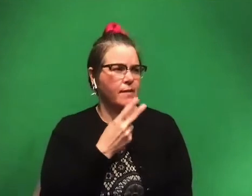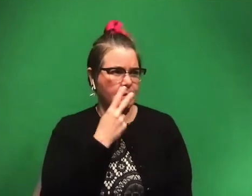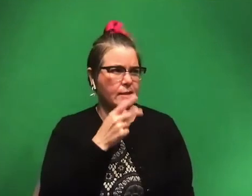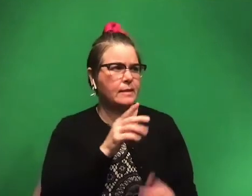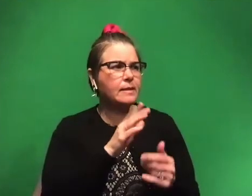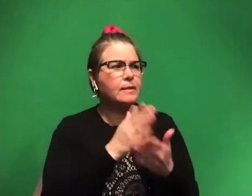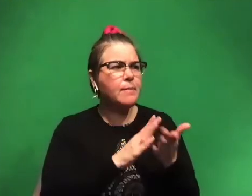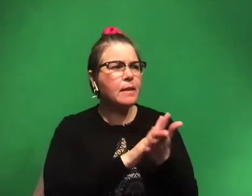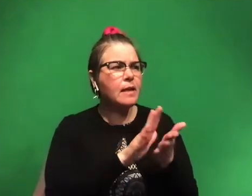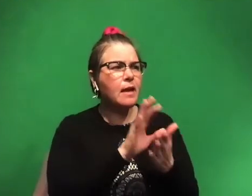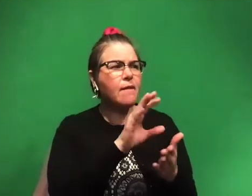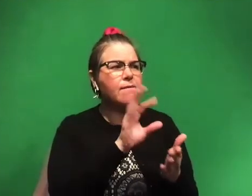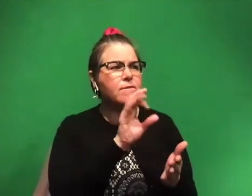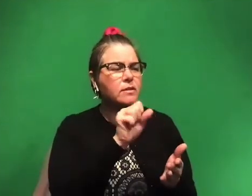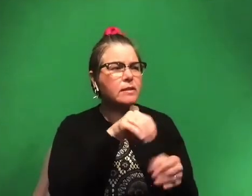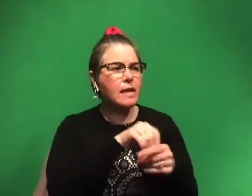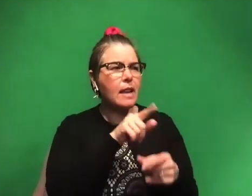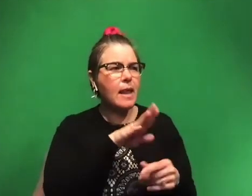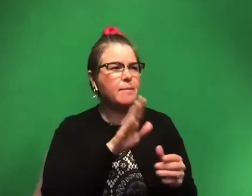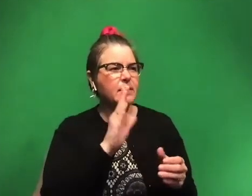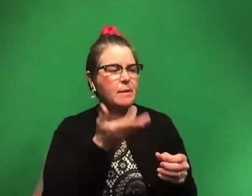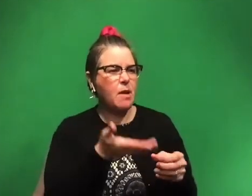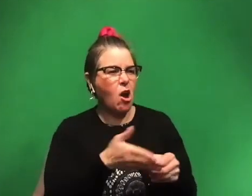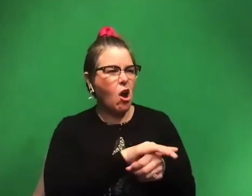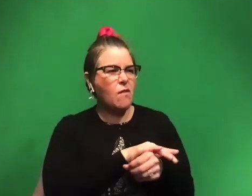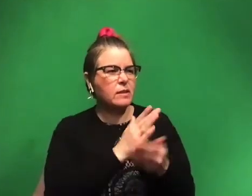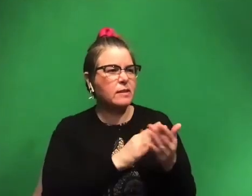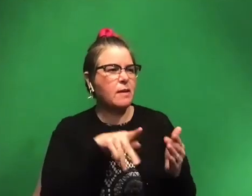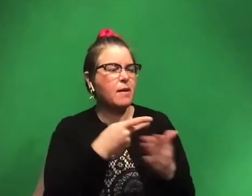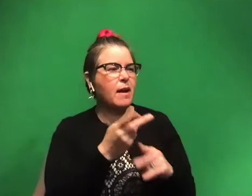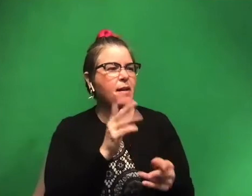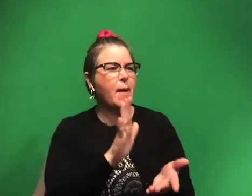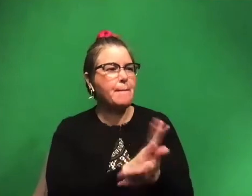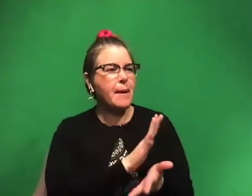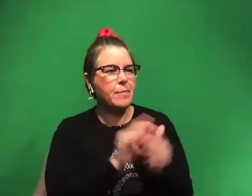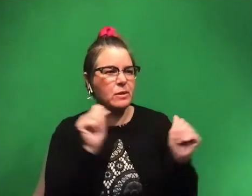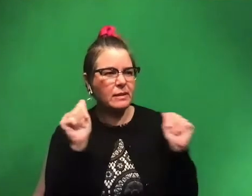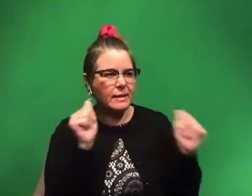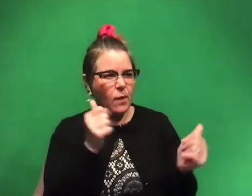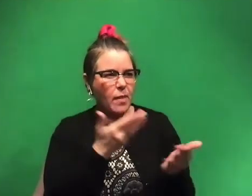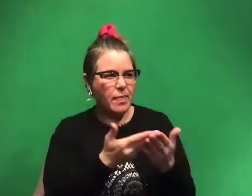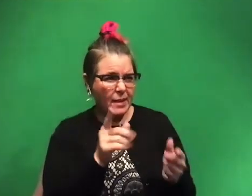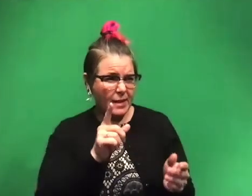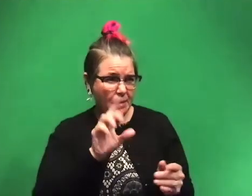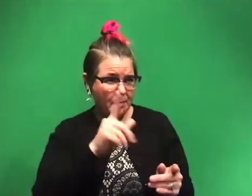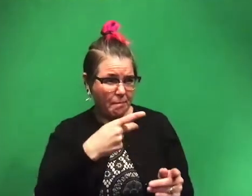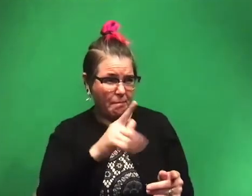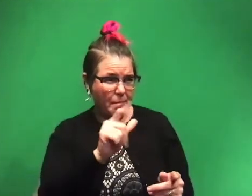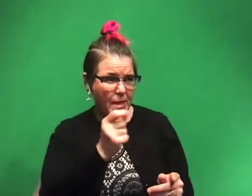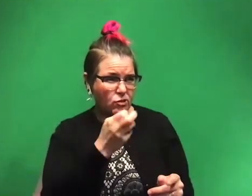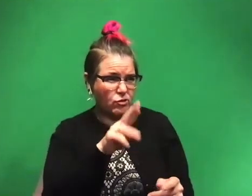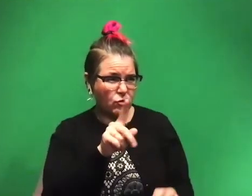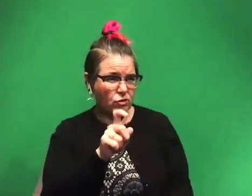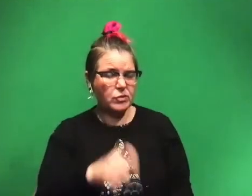fossils in labs and they always seem to be covered in some kind of paper towel material. Is that plaster? Yeah.